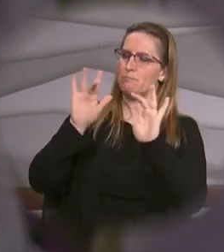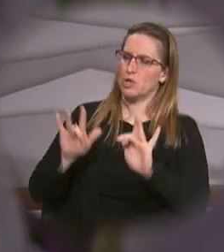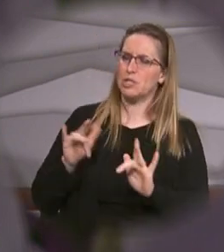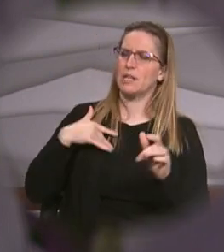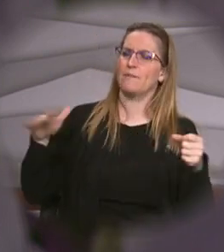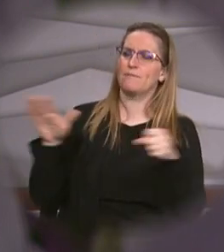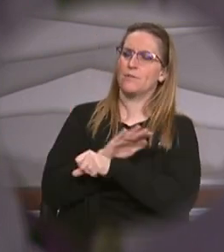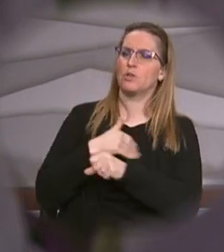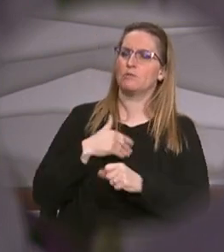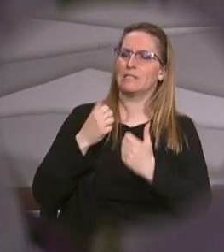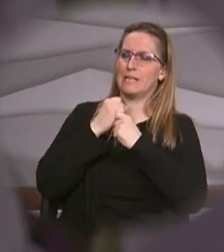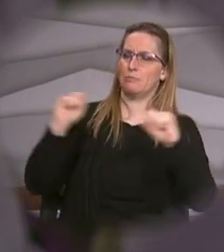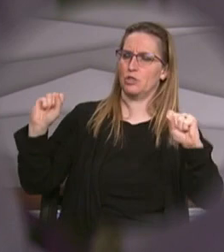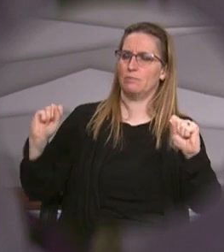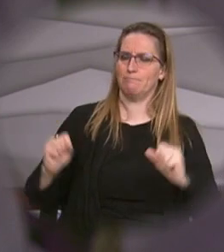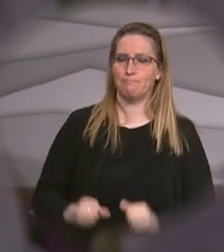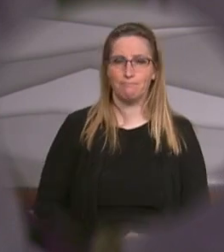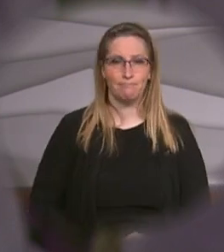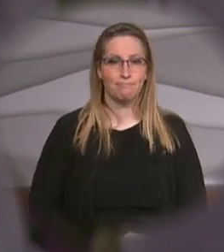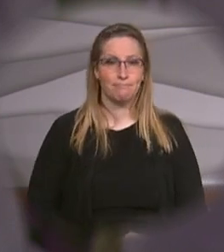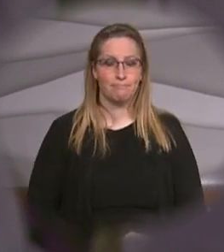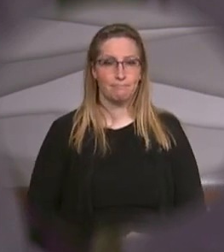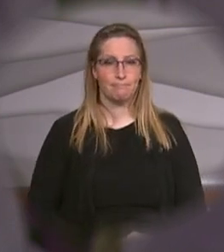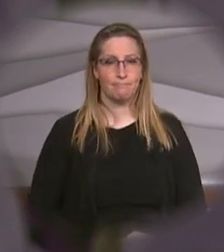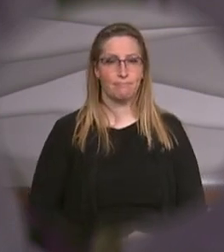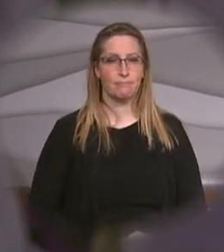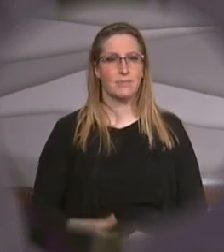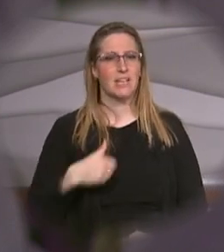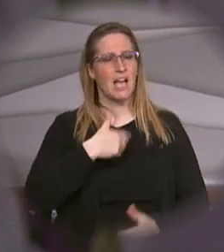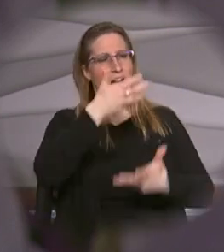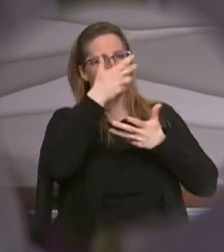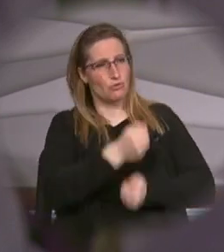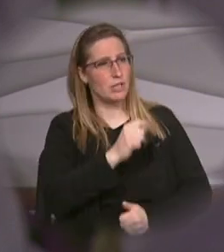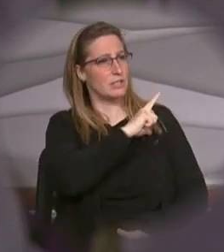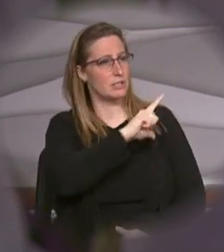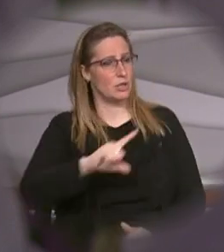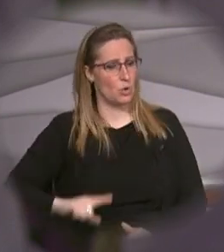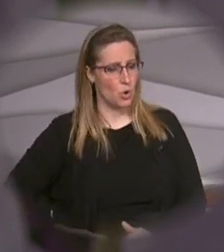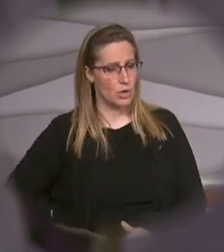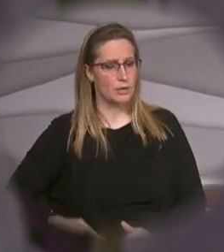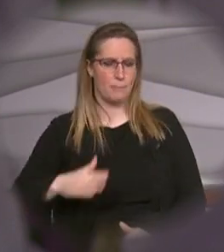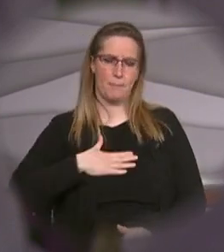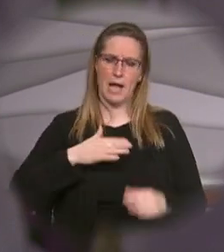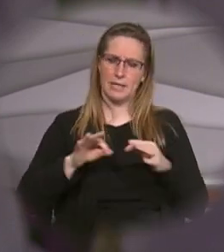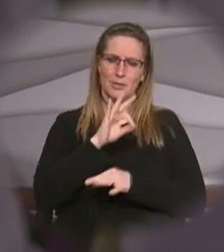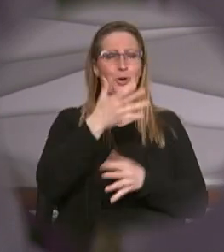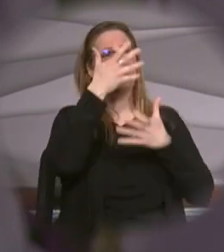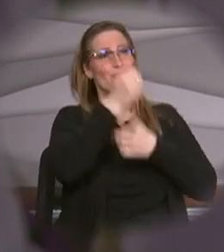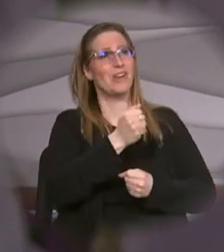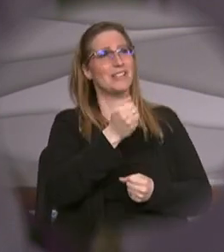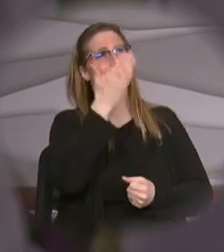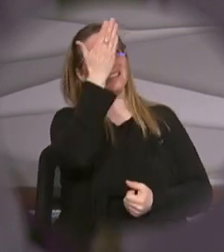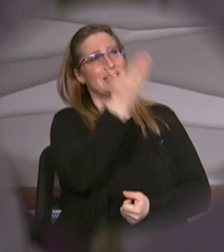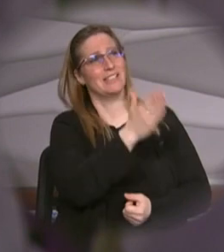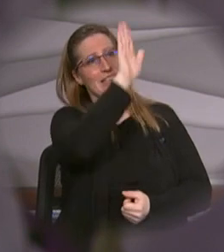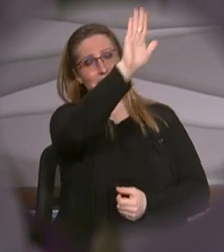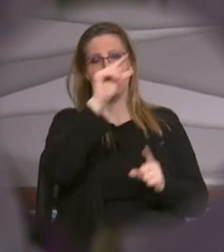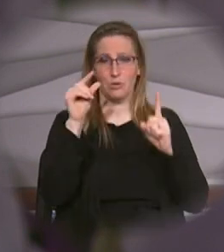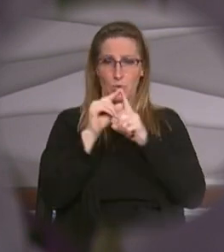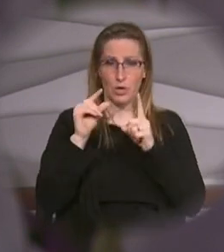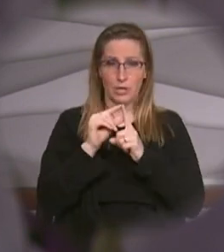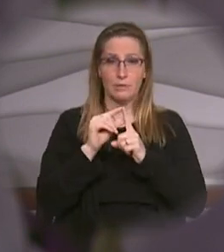and fullness of redemption I trust in the Lord my soul trusts in his word